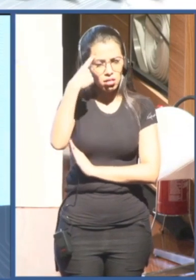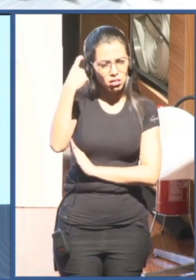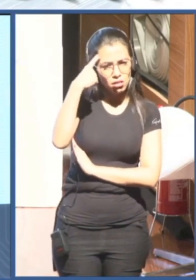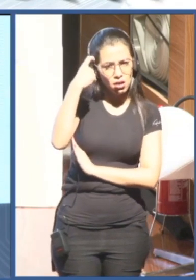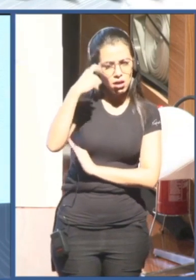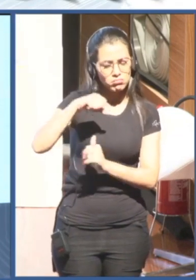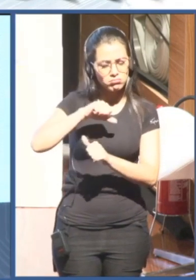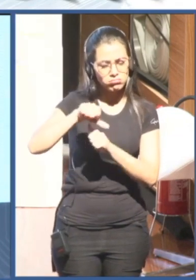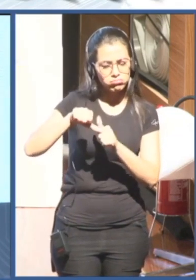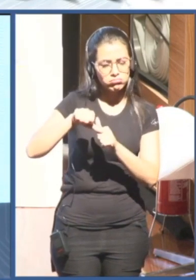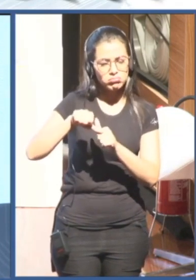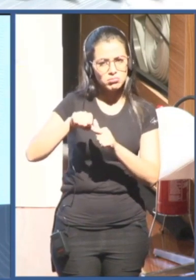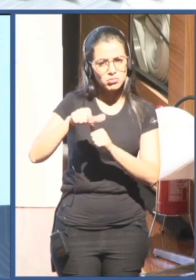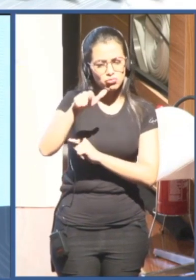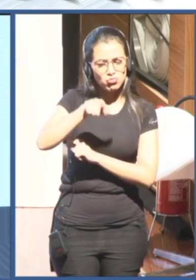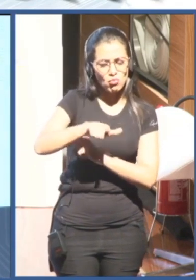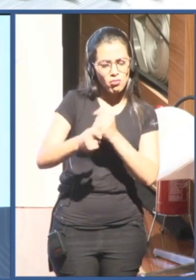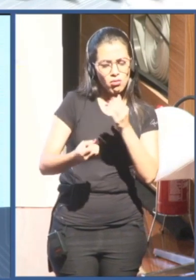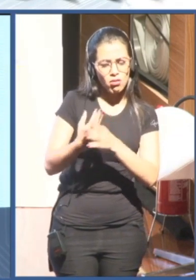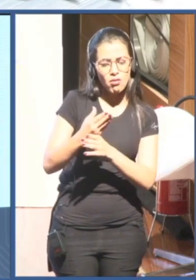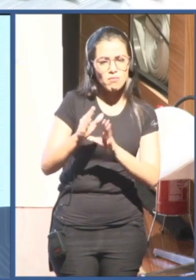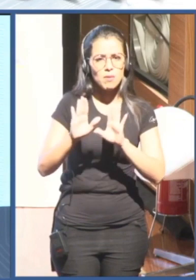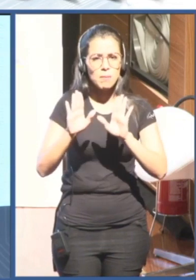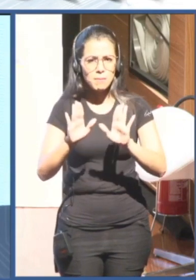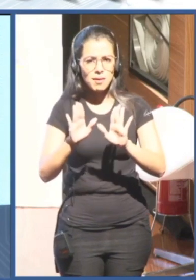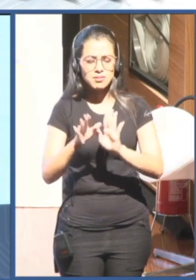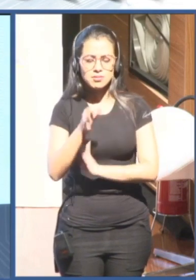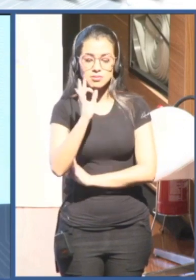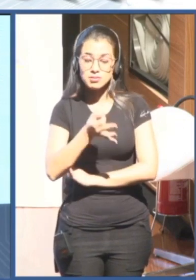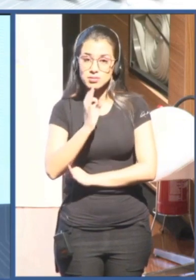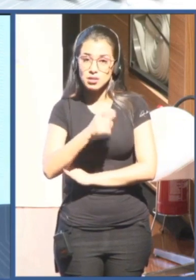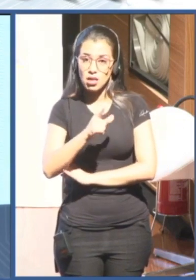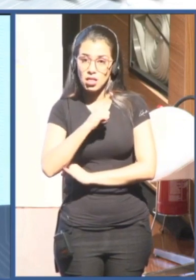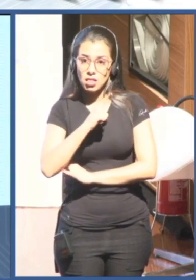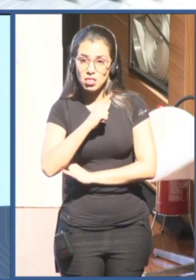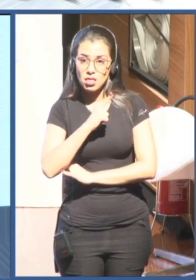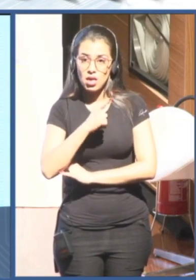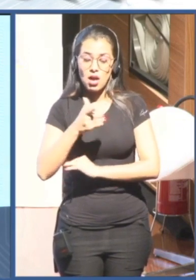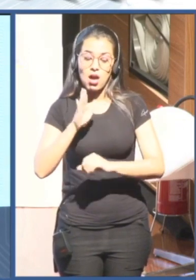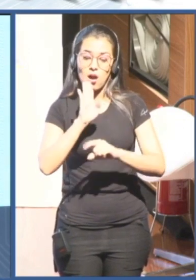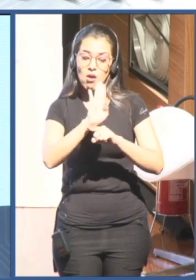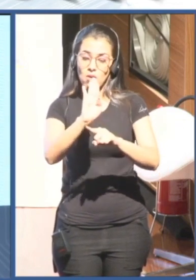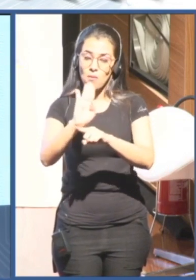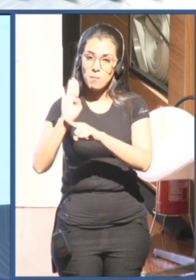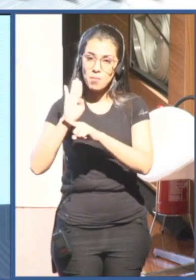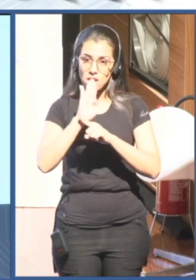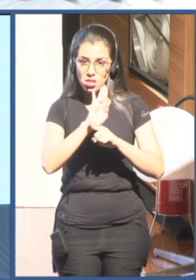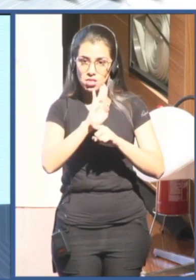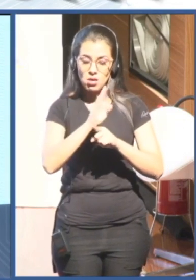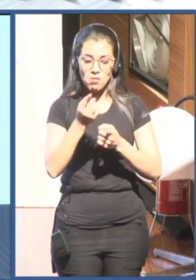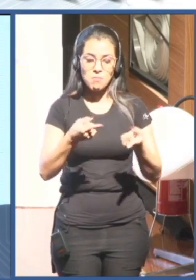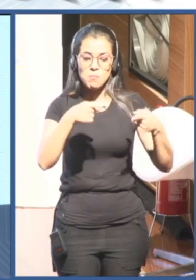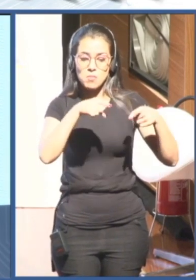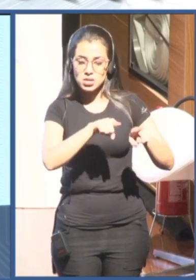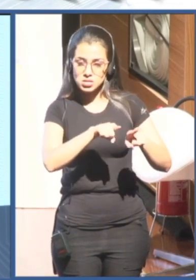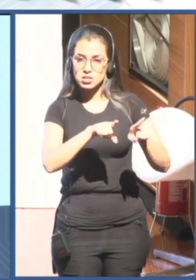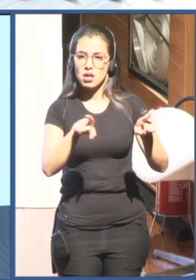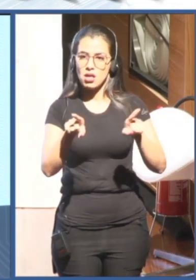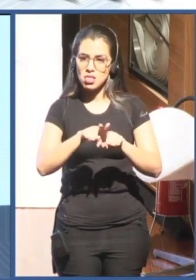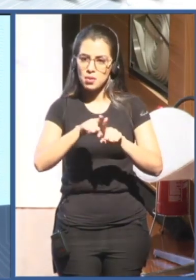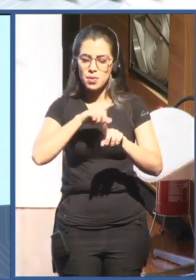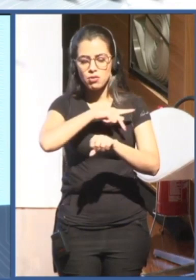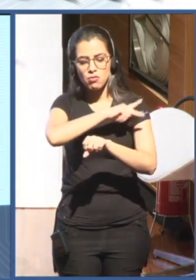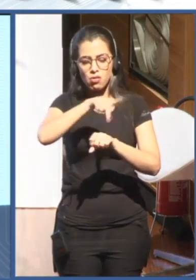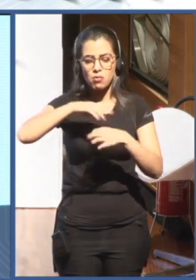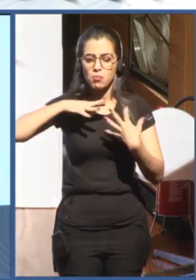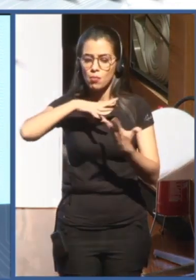on the great work and the great partnerships that we have established with partners from different sectors around the world to ensure that this standard